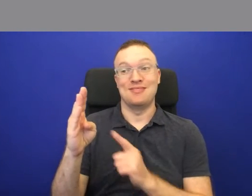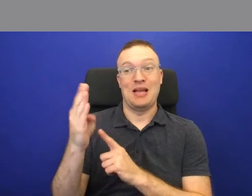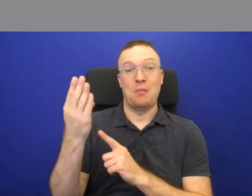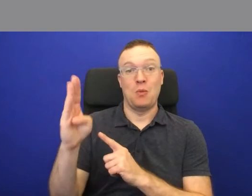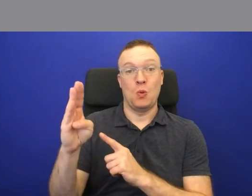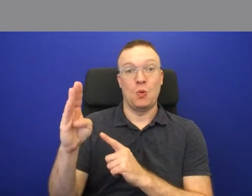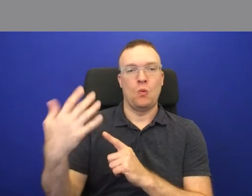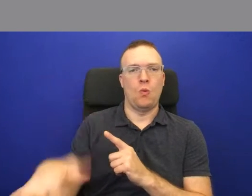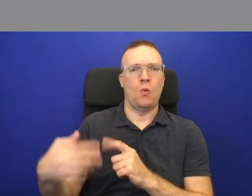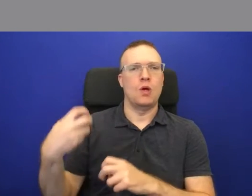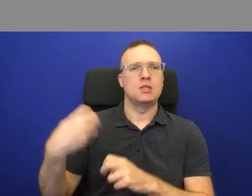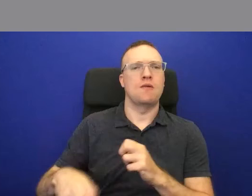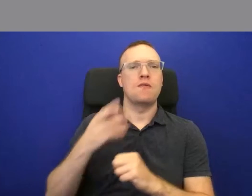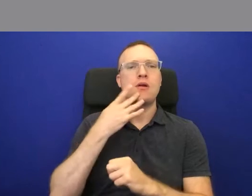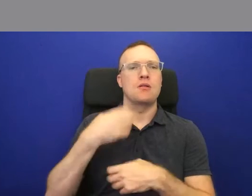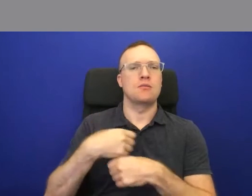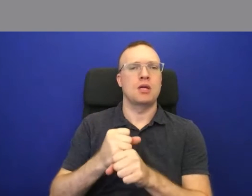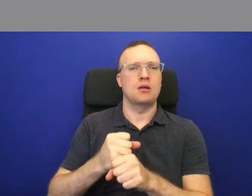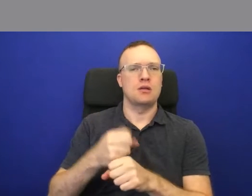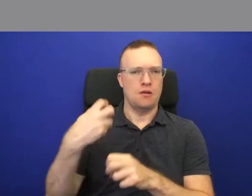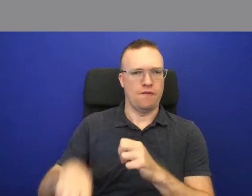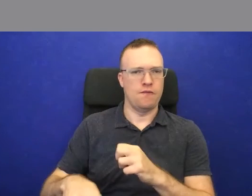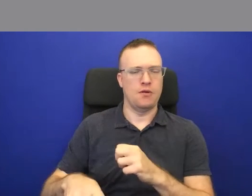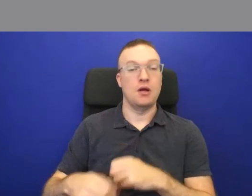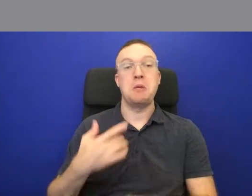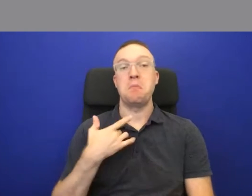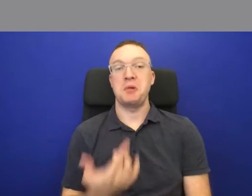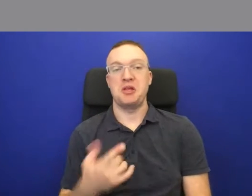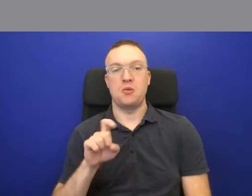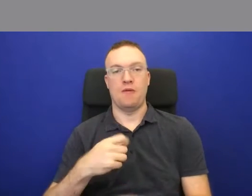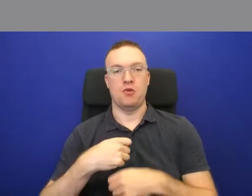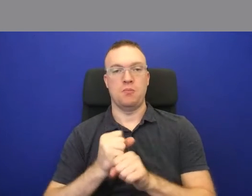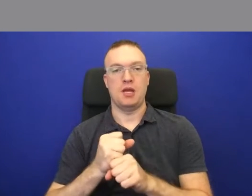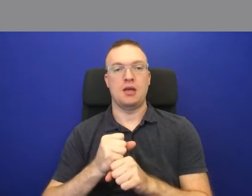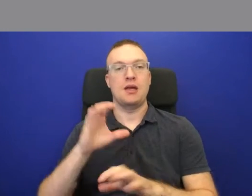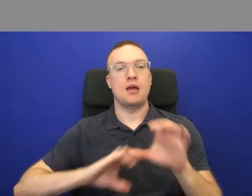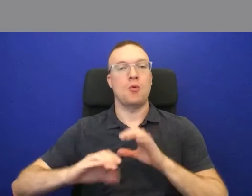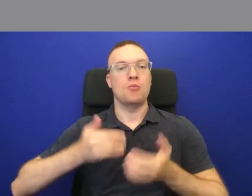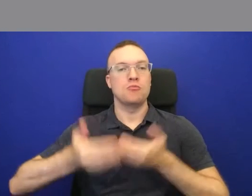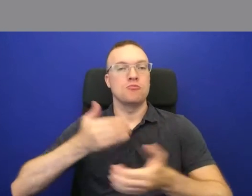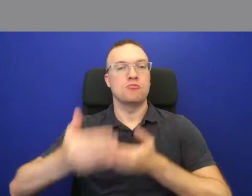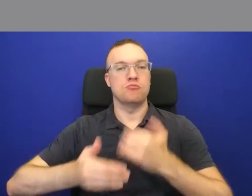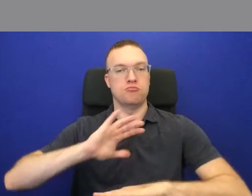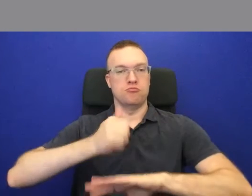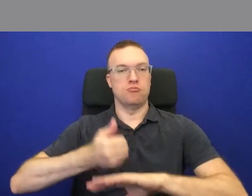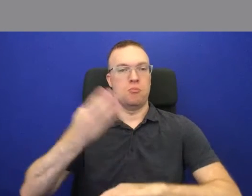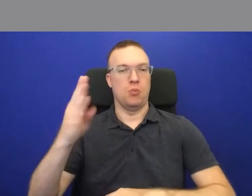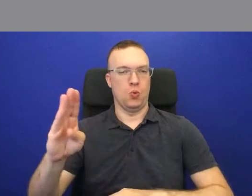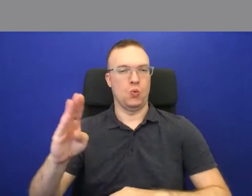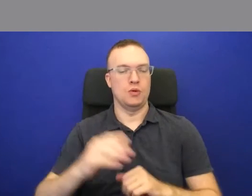very difficult color to produce. We generally have to use chemical processes to get blue.